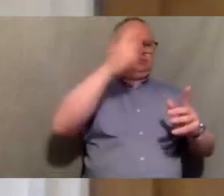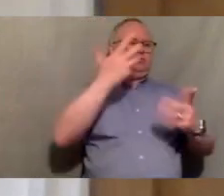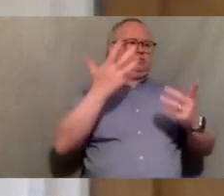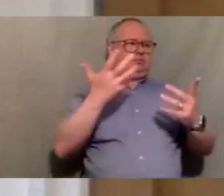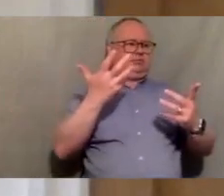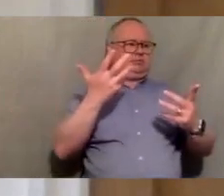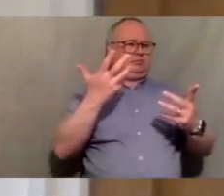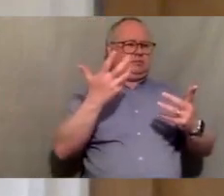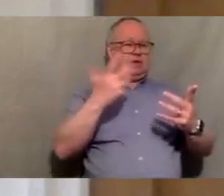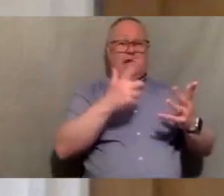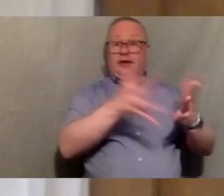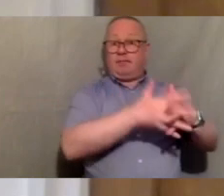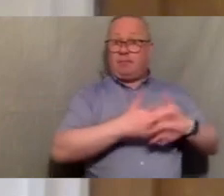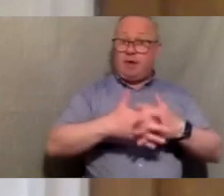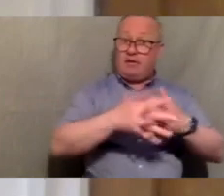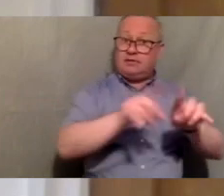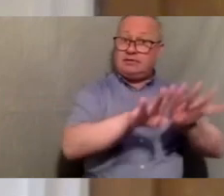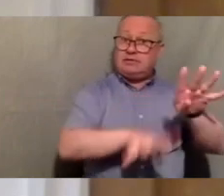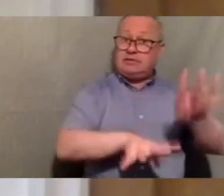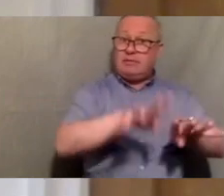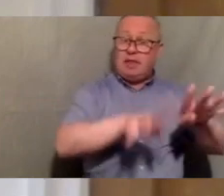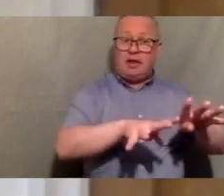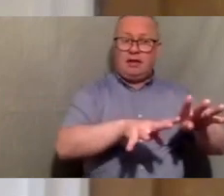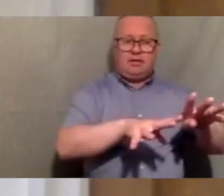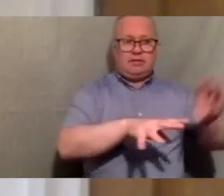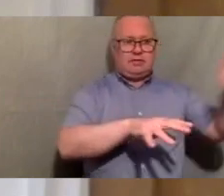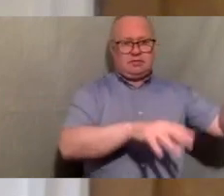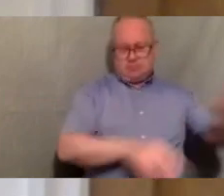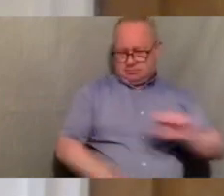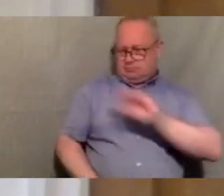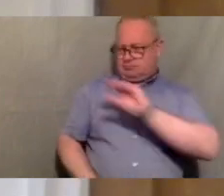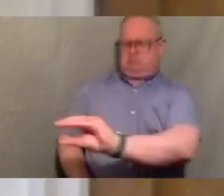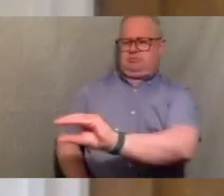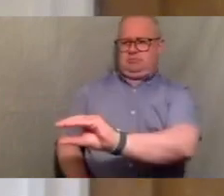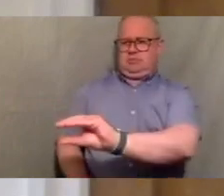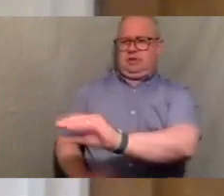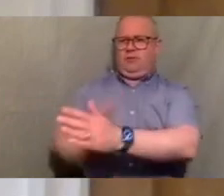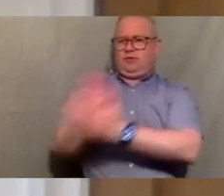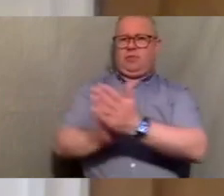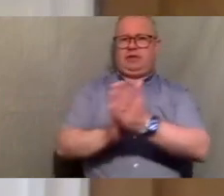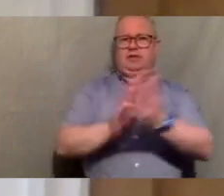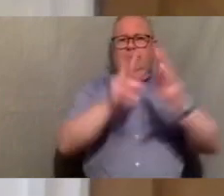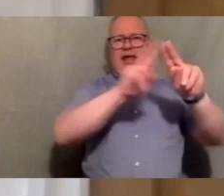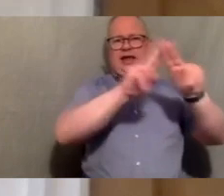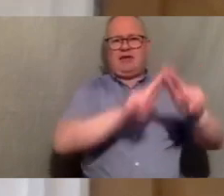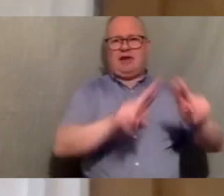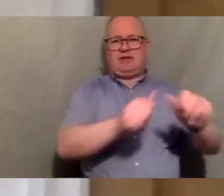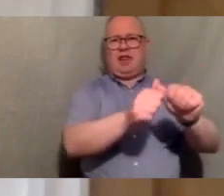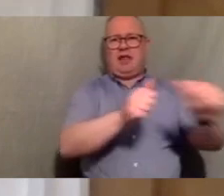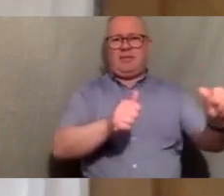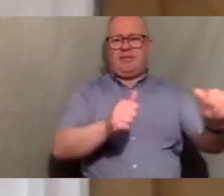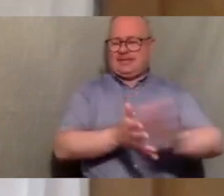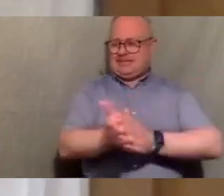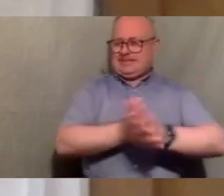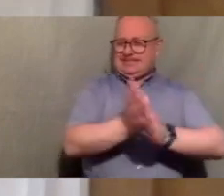and the us as well is to use public money to make things more conducive for international capital to invest at the